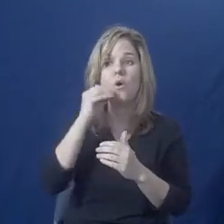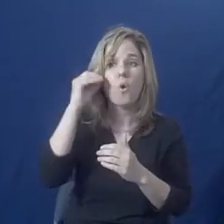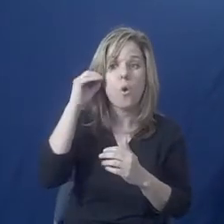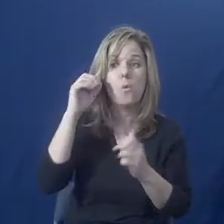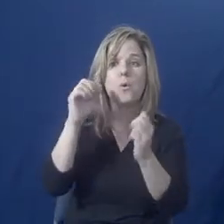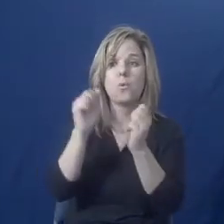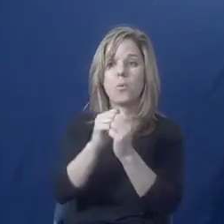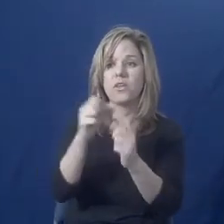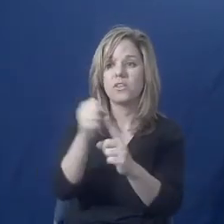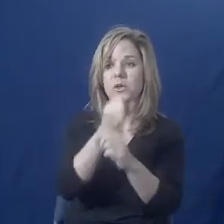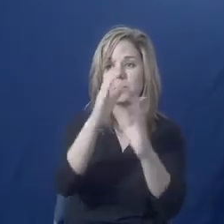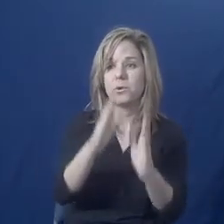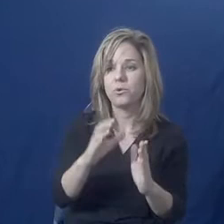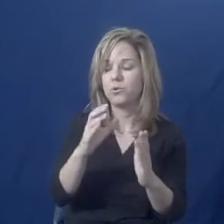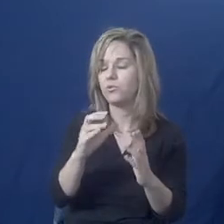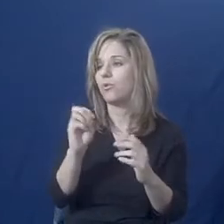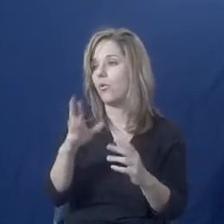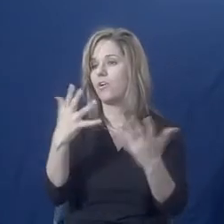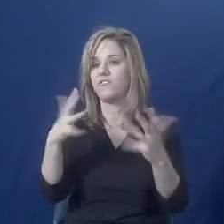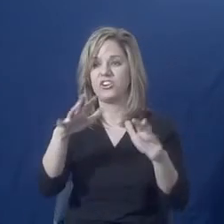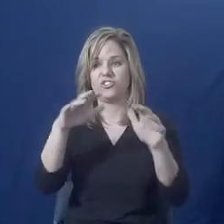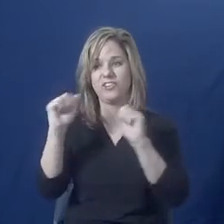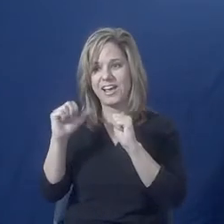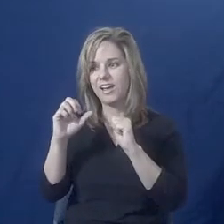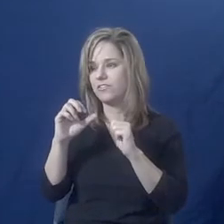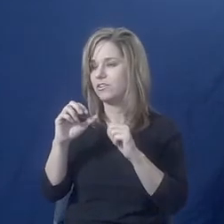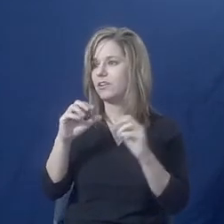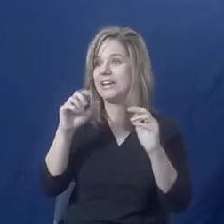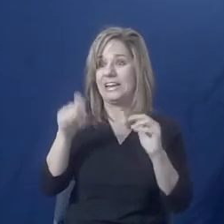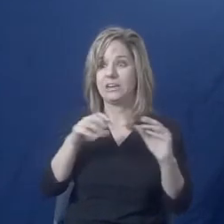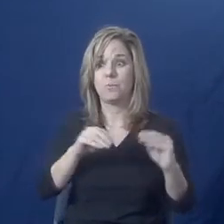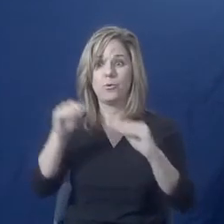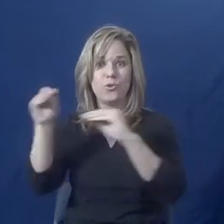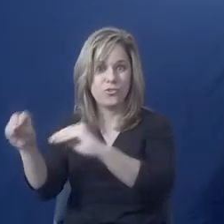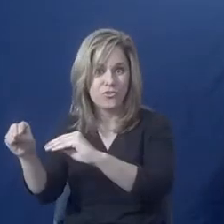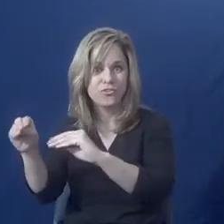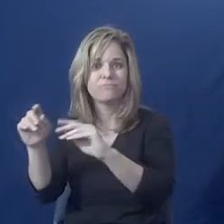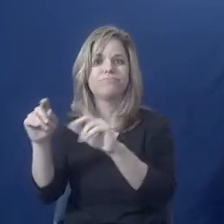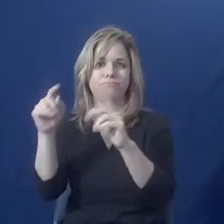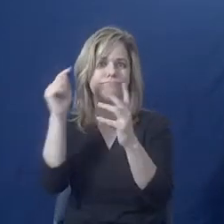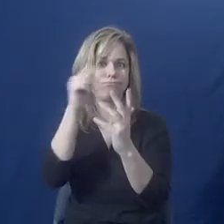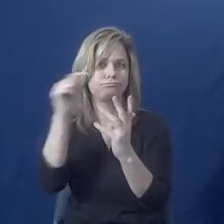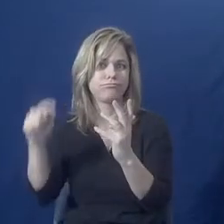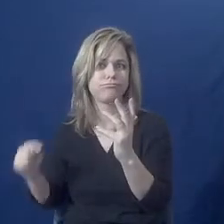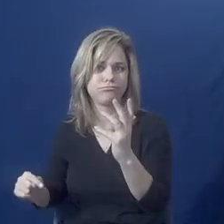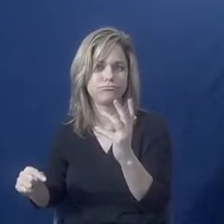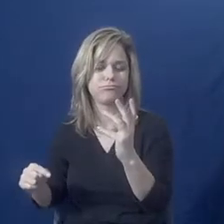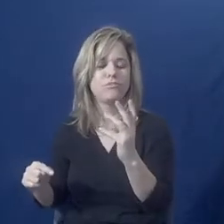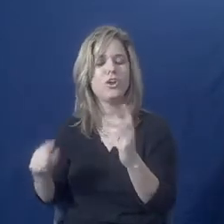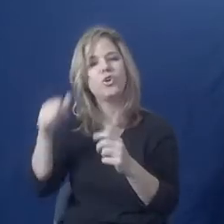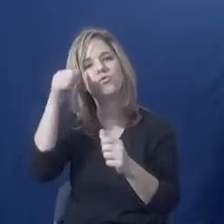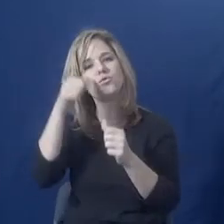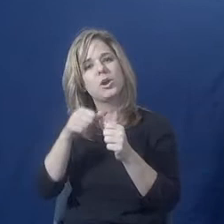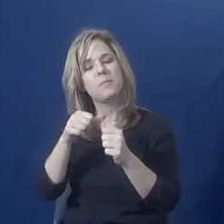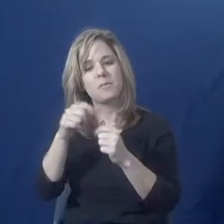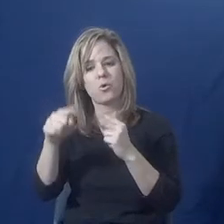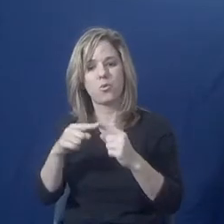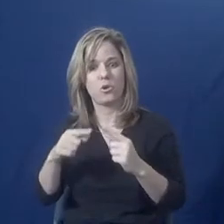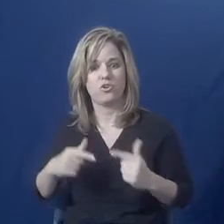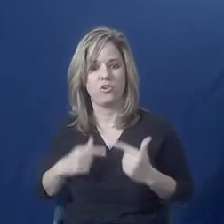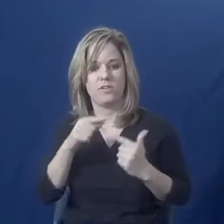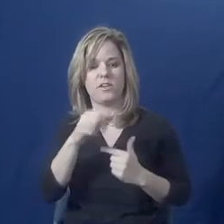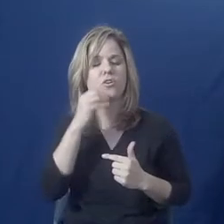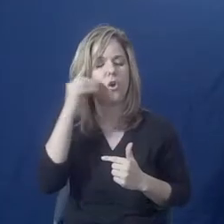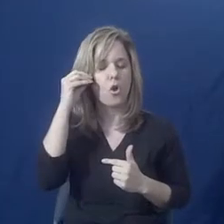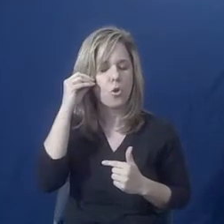whether you've relocated, things like that. In terms of safety in the home, understanding when you feel safe, where you feel